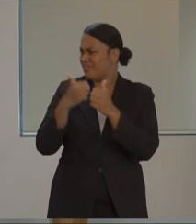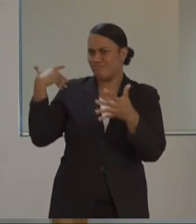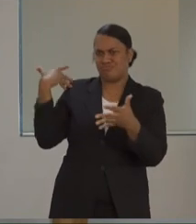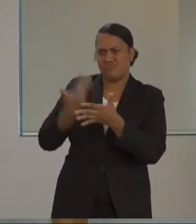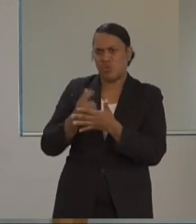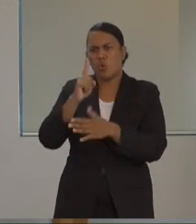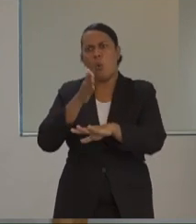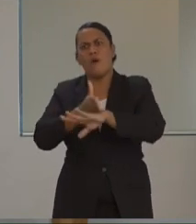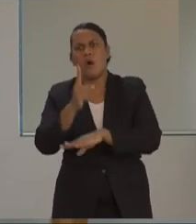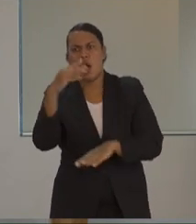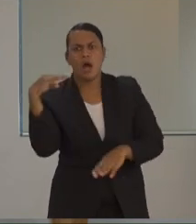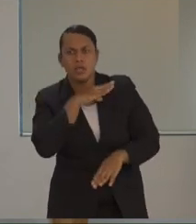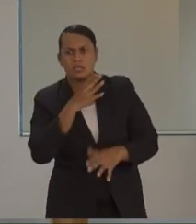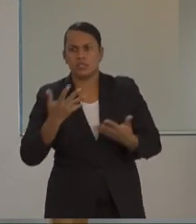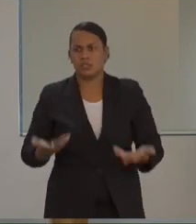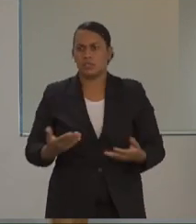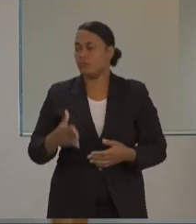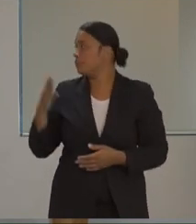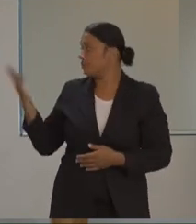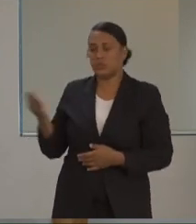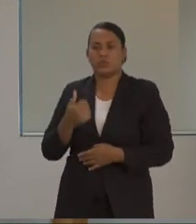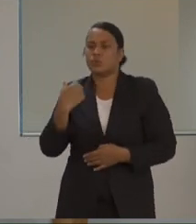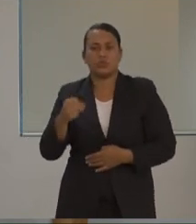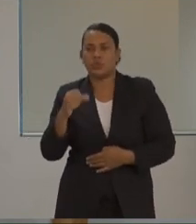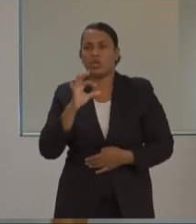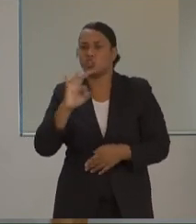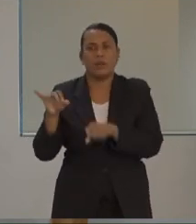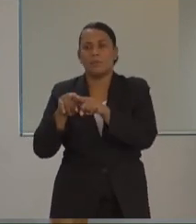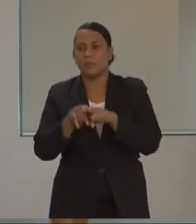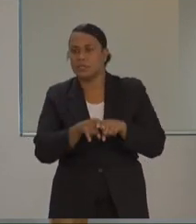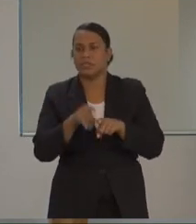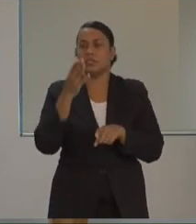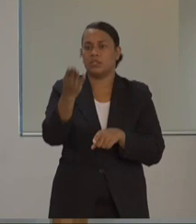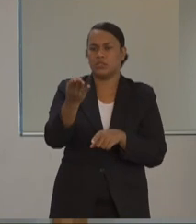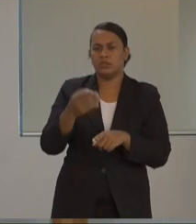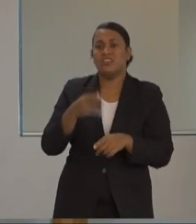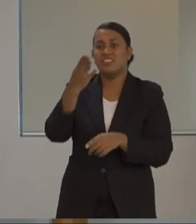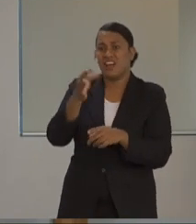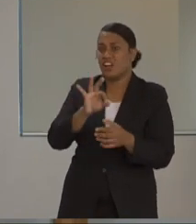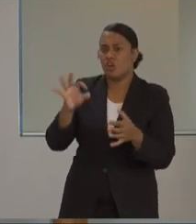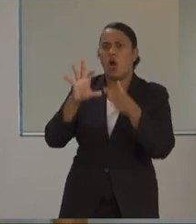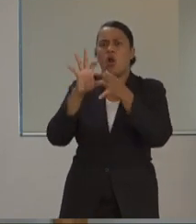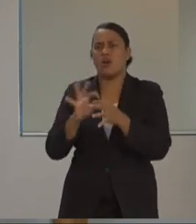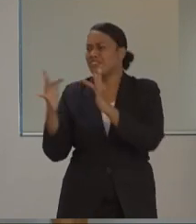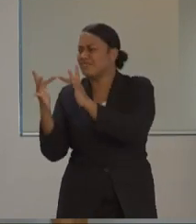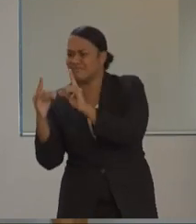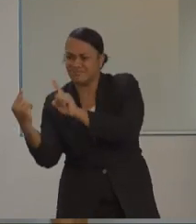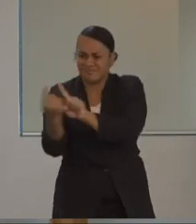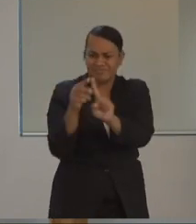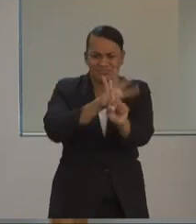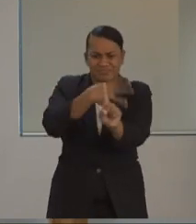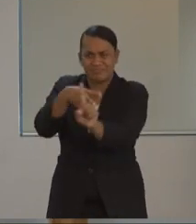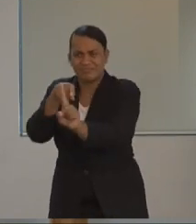confirmed positive patients. I mean just getting out into the community and the widespread testing. So we are also testing those